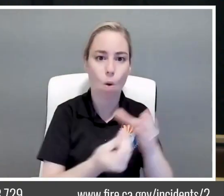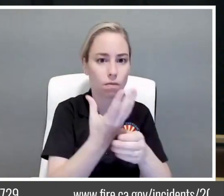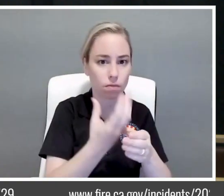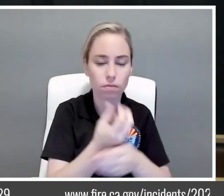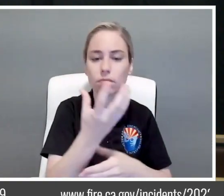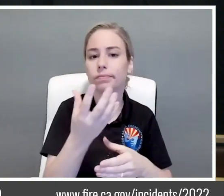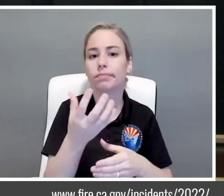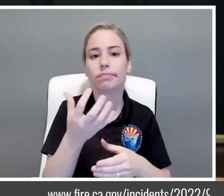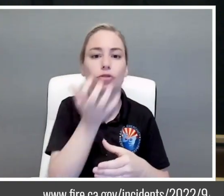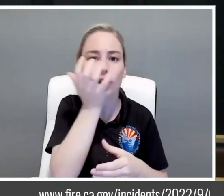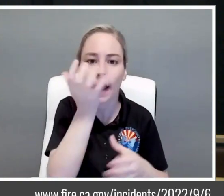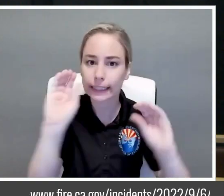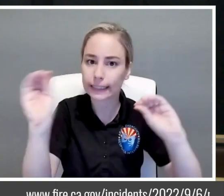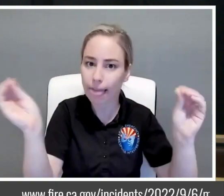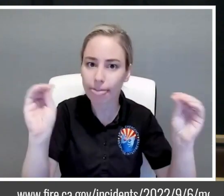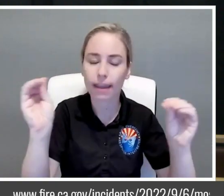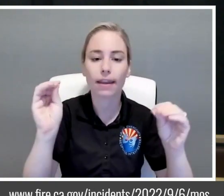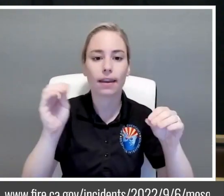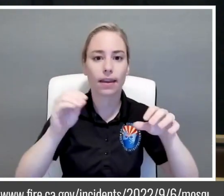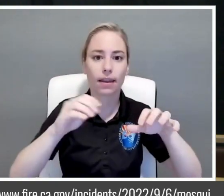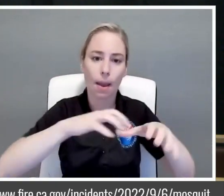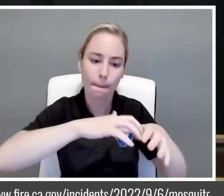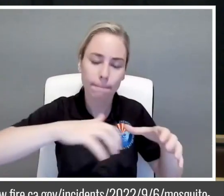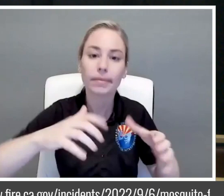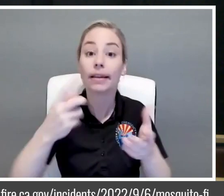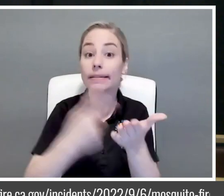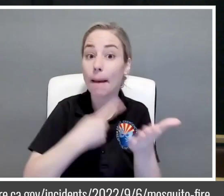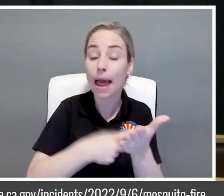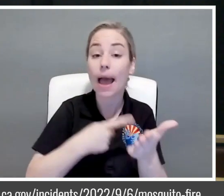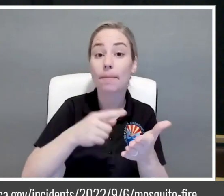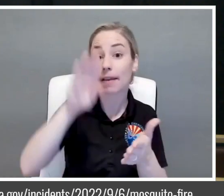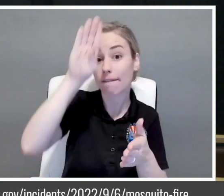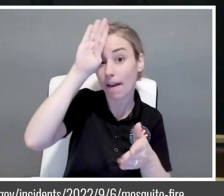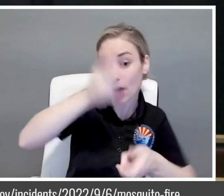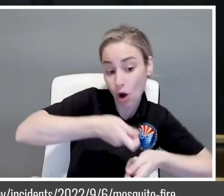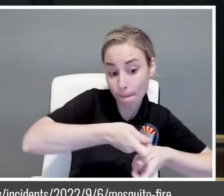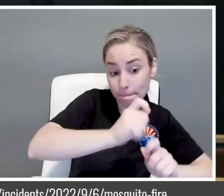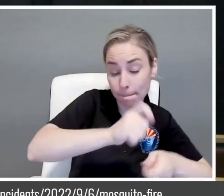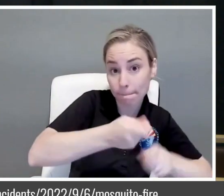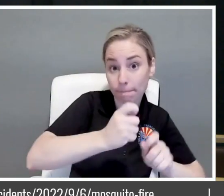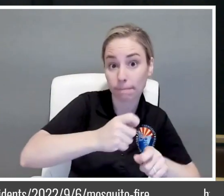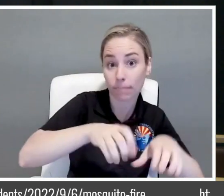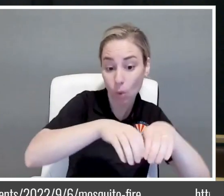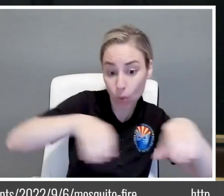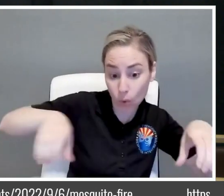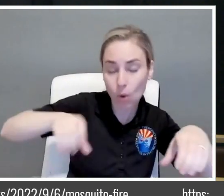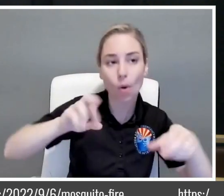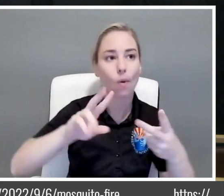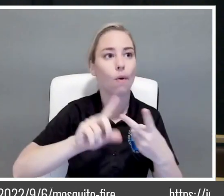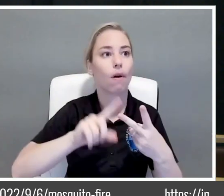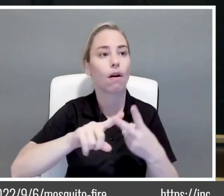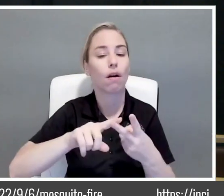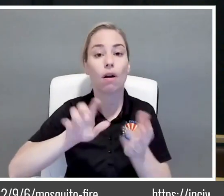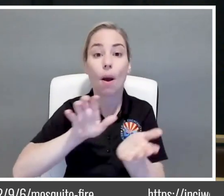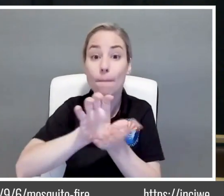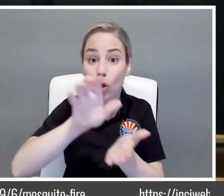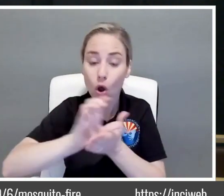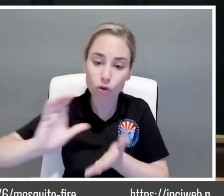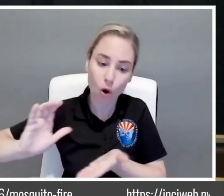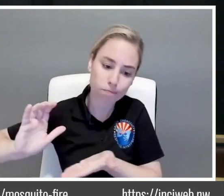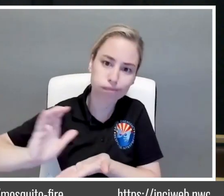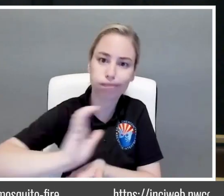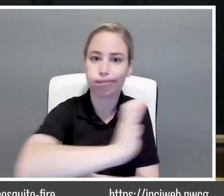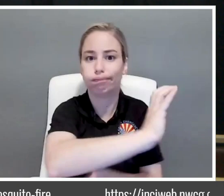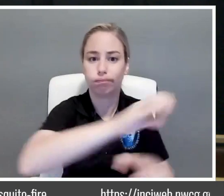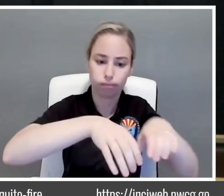people with tools and chainsaws or be it with a bulldozer whatever that piece of equipment might be that